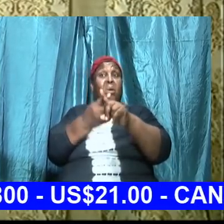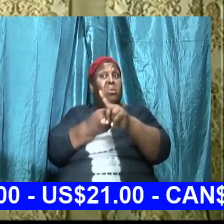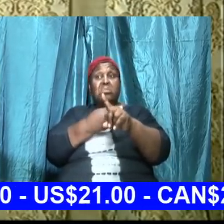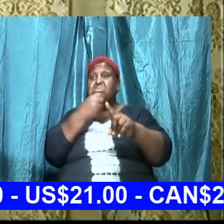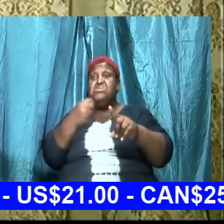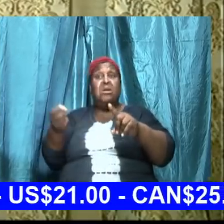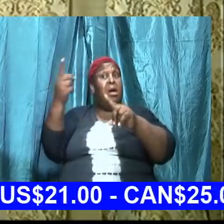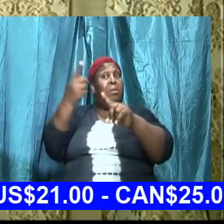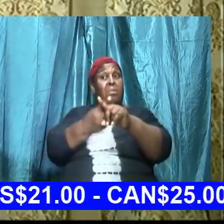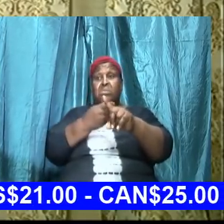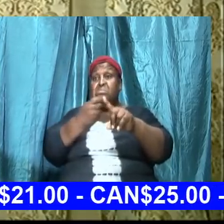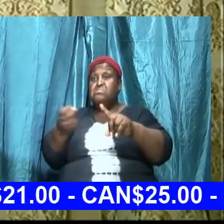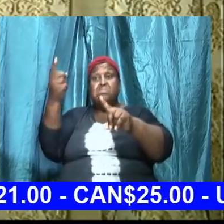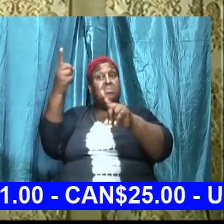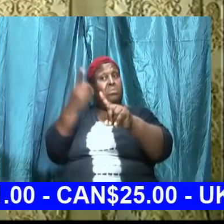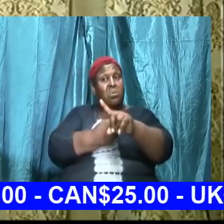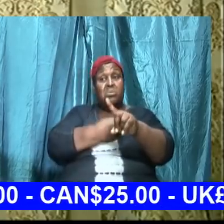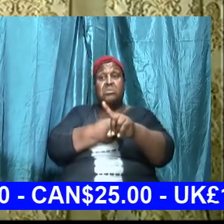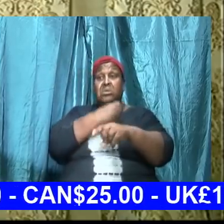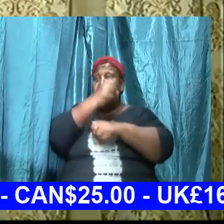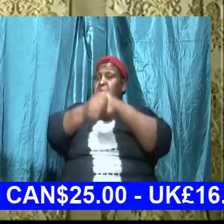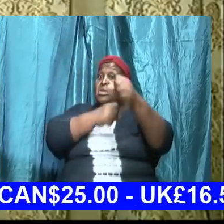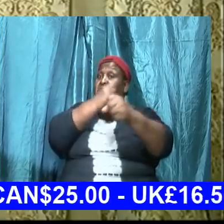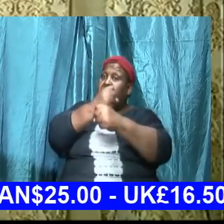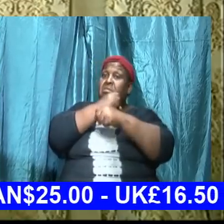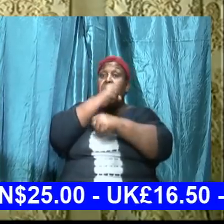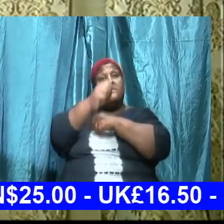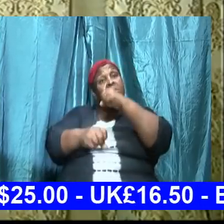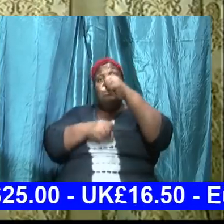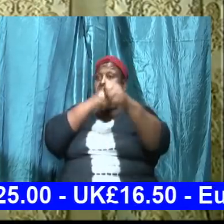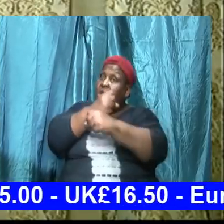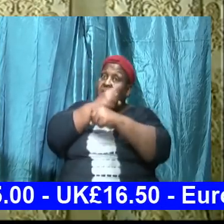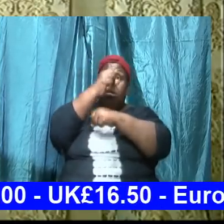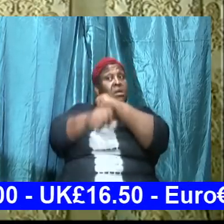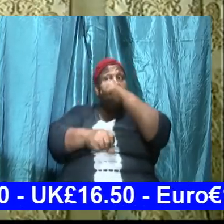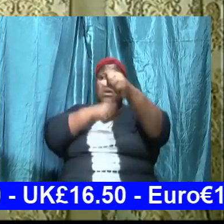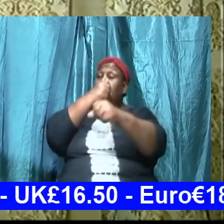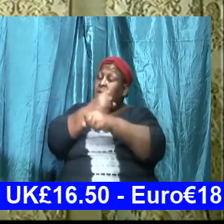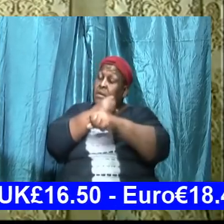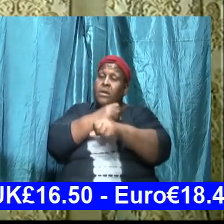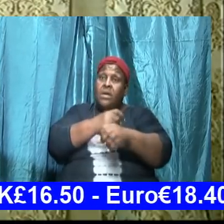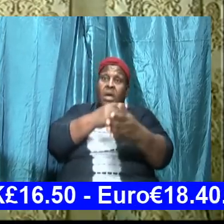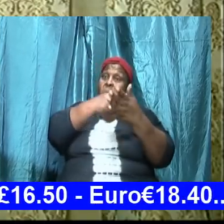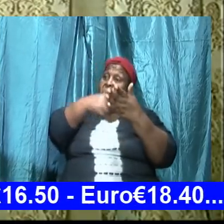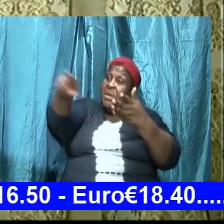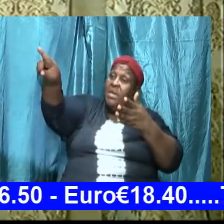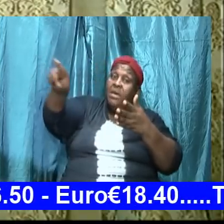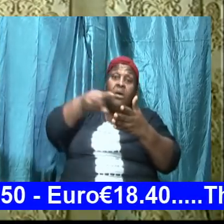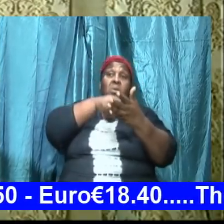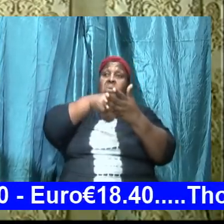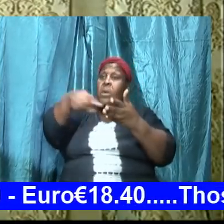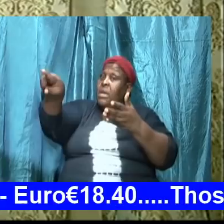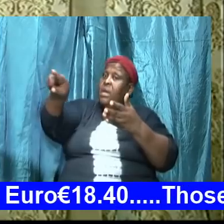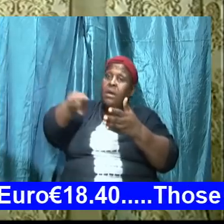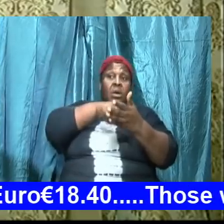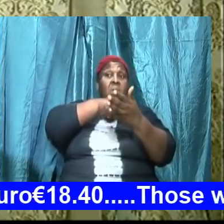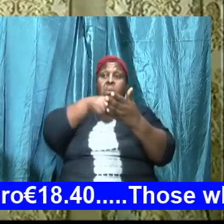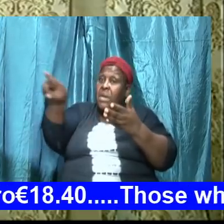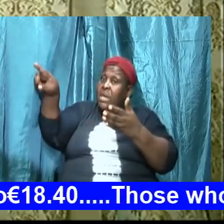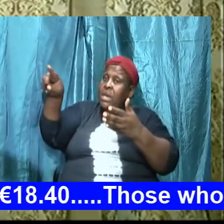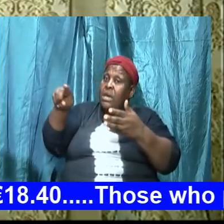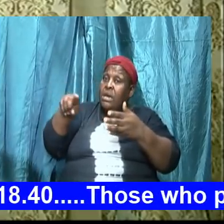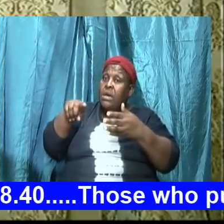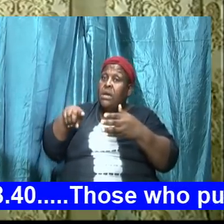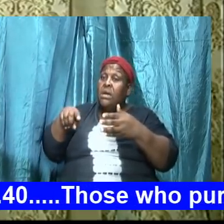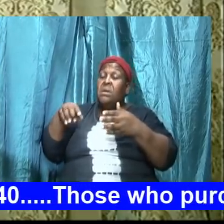year after year and we do everything think about it saints of God because I am here to shake up the thing that the